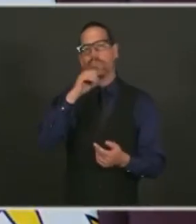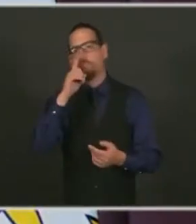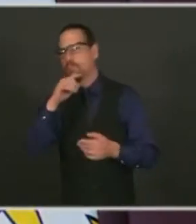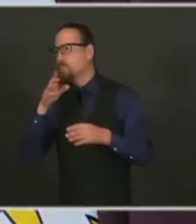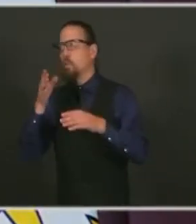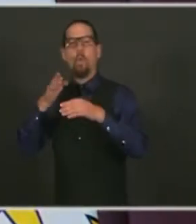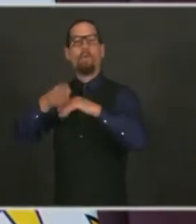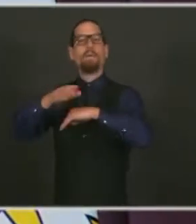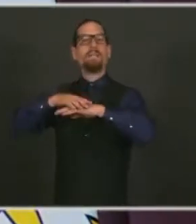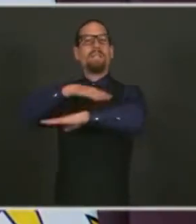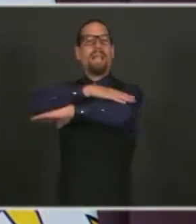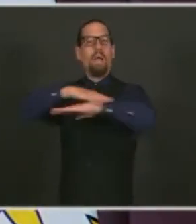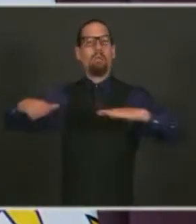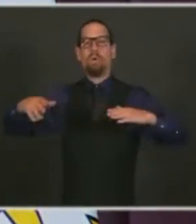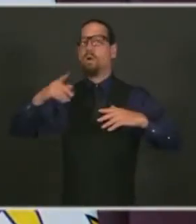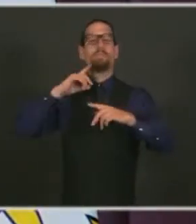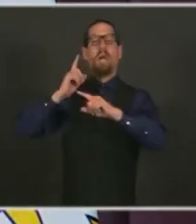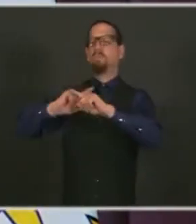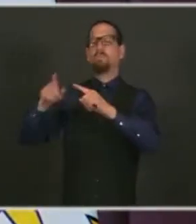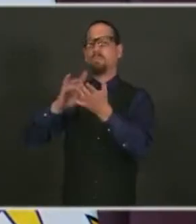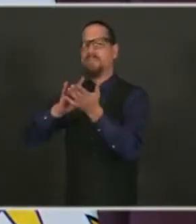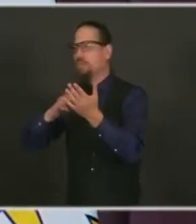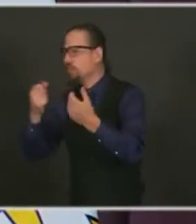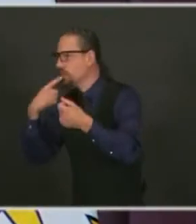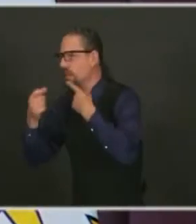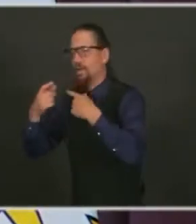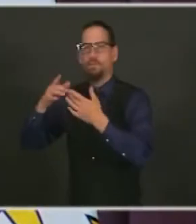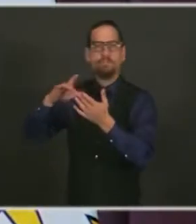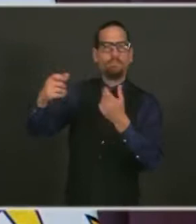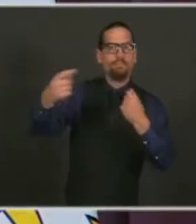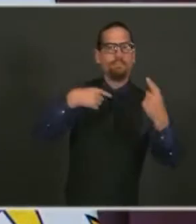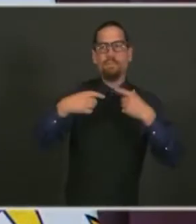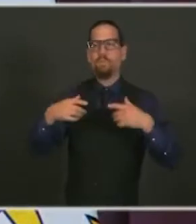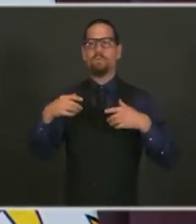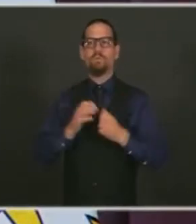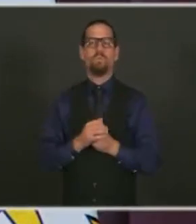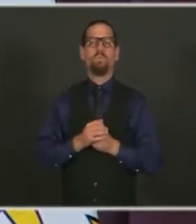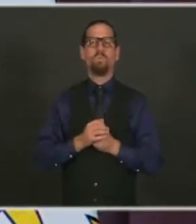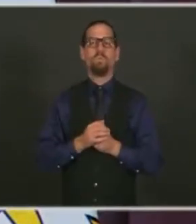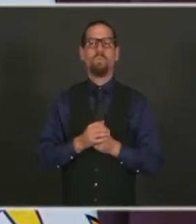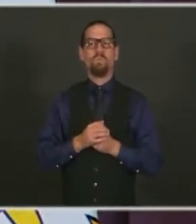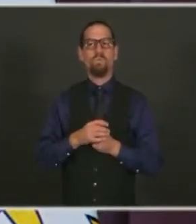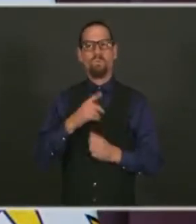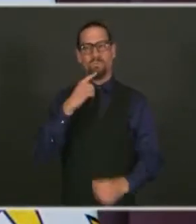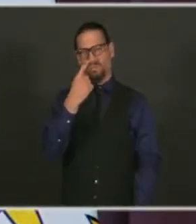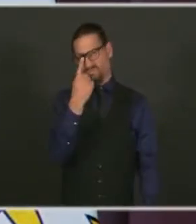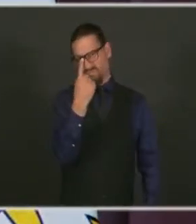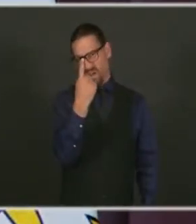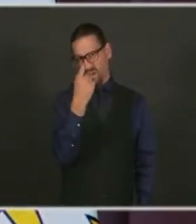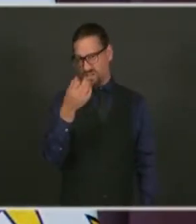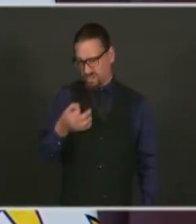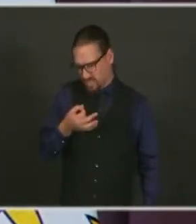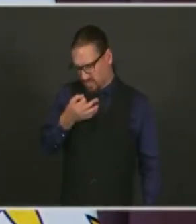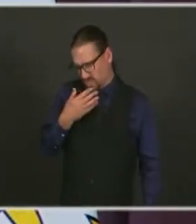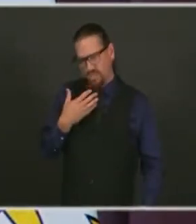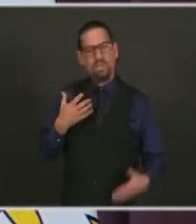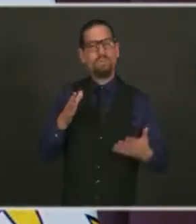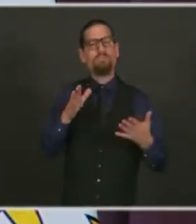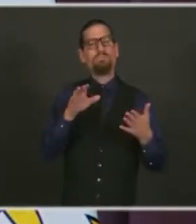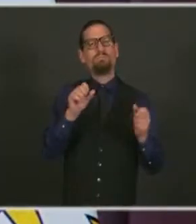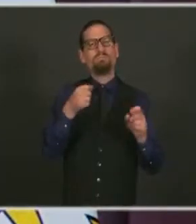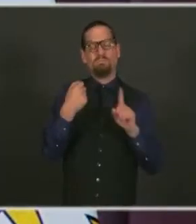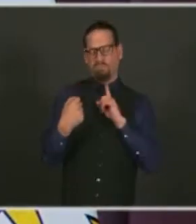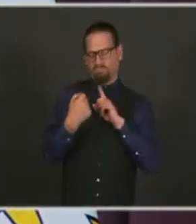unfortunately. Just one of these pills, just one of cause a fatal overdose. We want